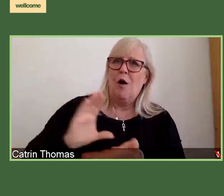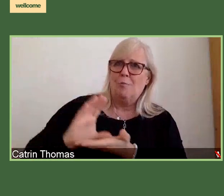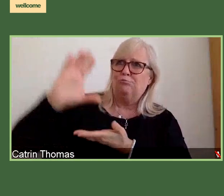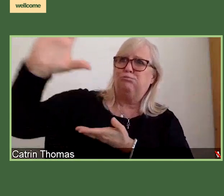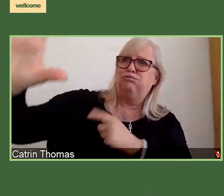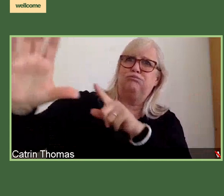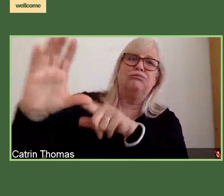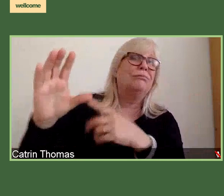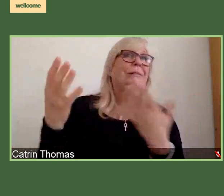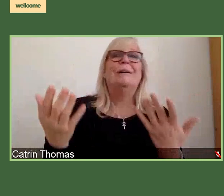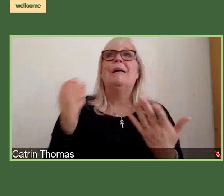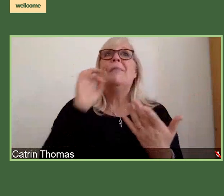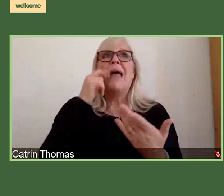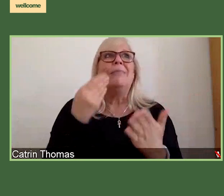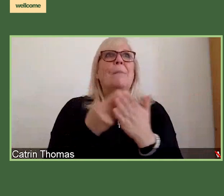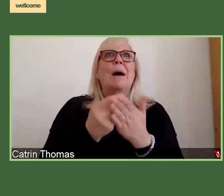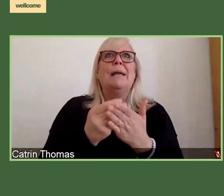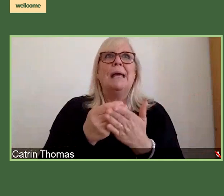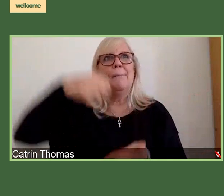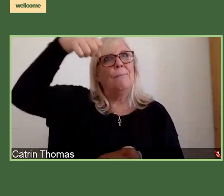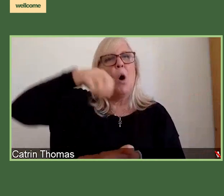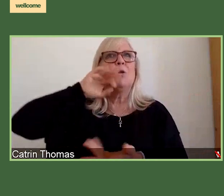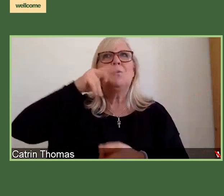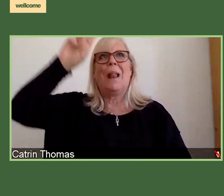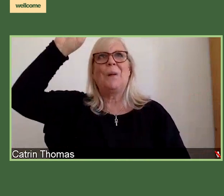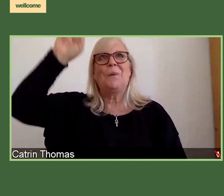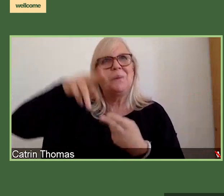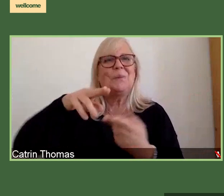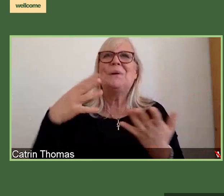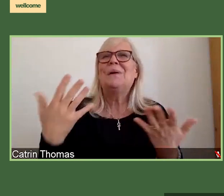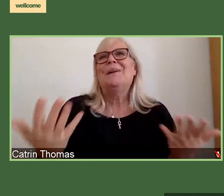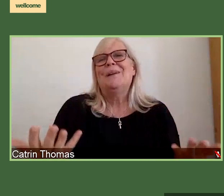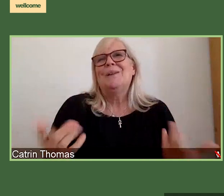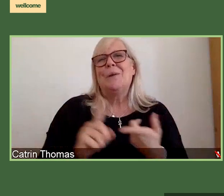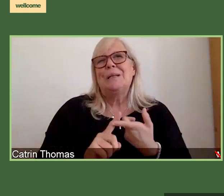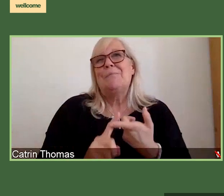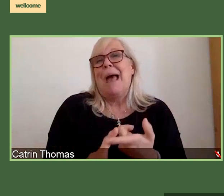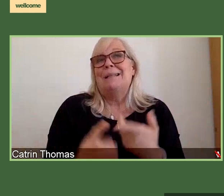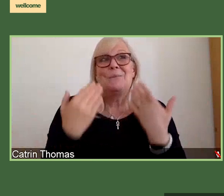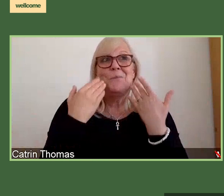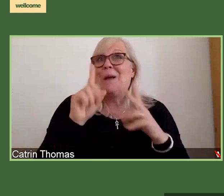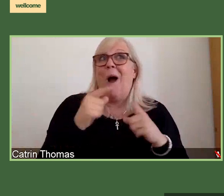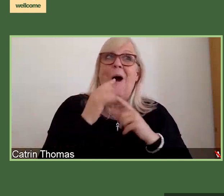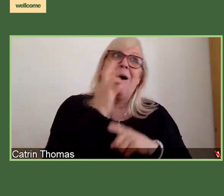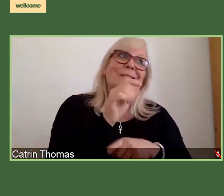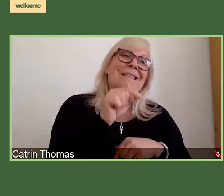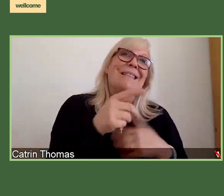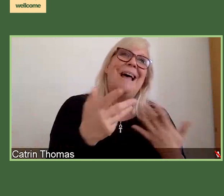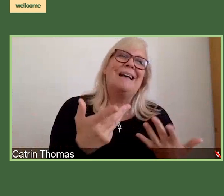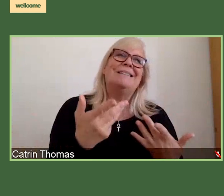fund. So that's a long way around about saying we don't know. We will know when we kind of